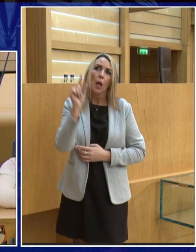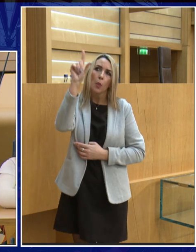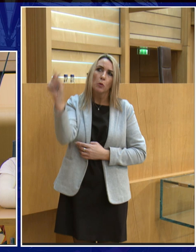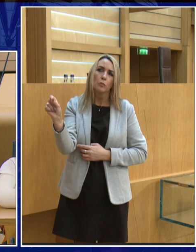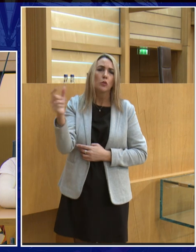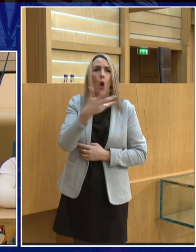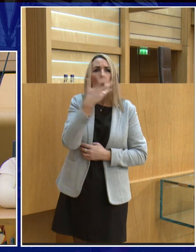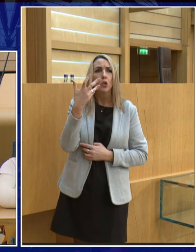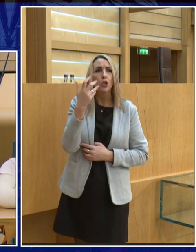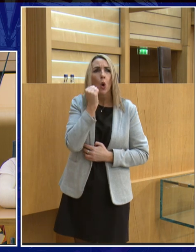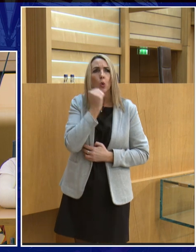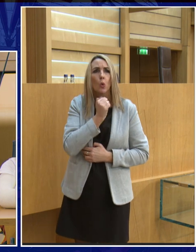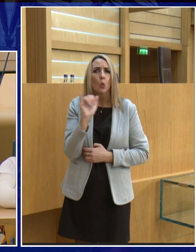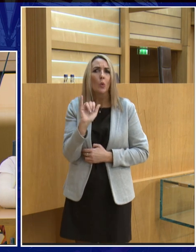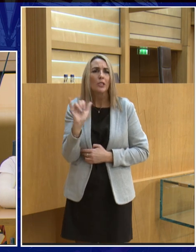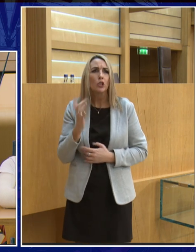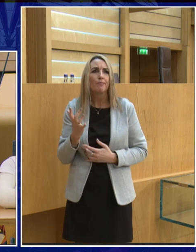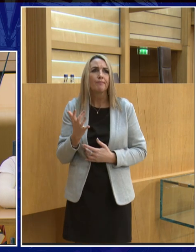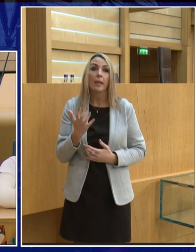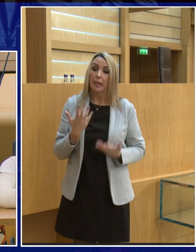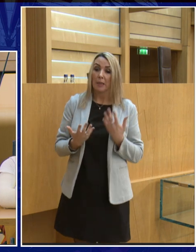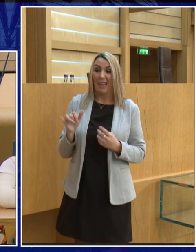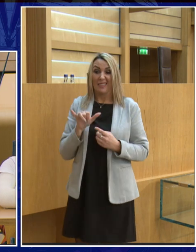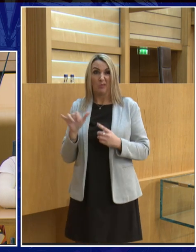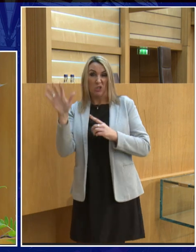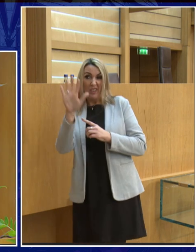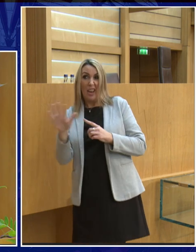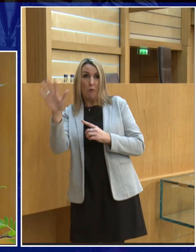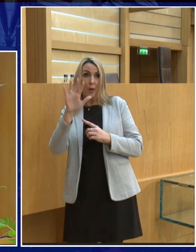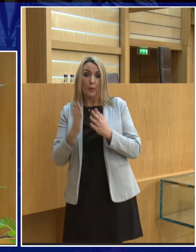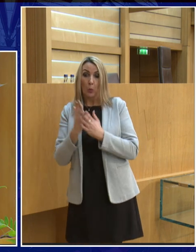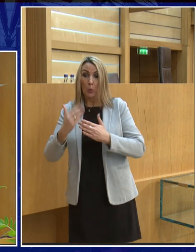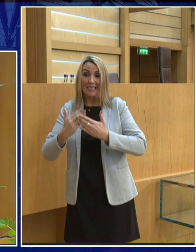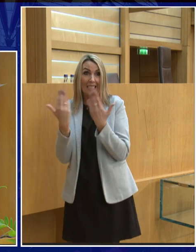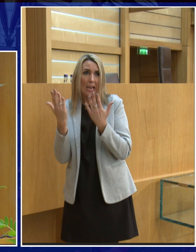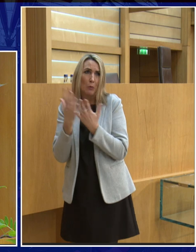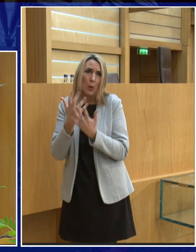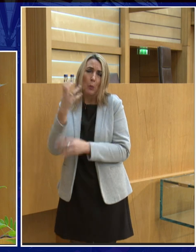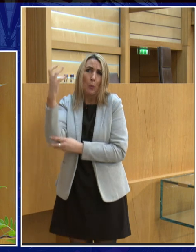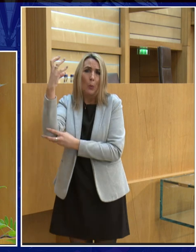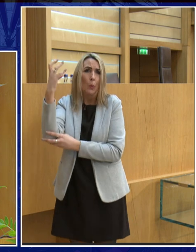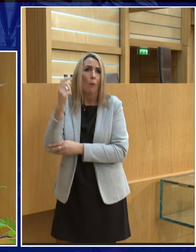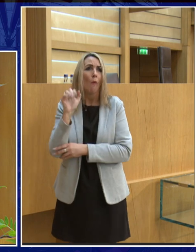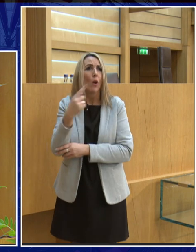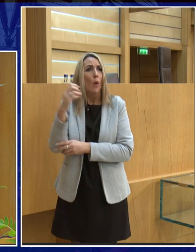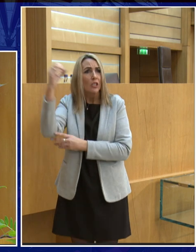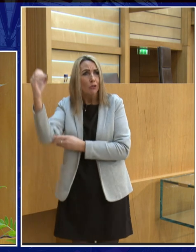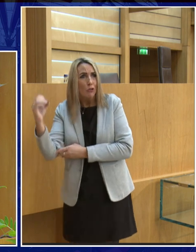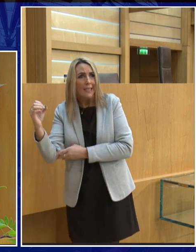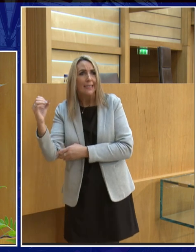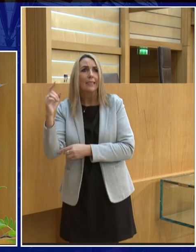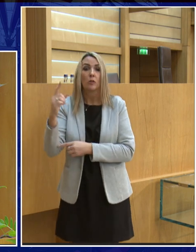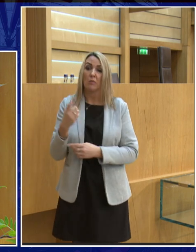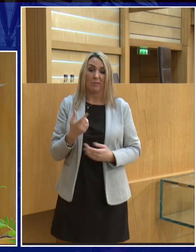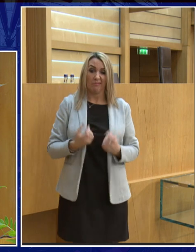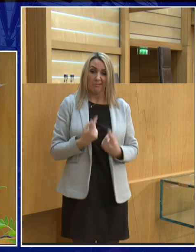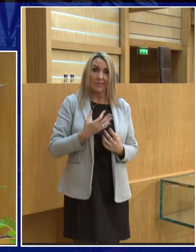cold? so it depends on where you are during the daytime the moon gets incredibly hot about 100 degrees so if you're making